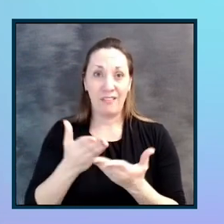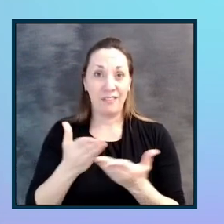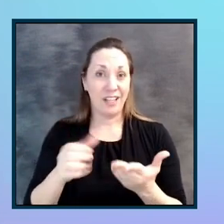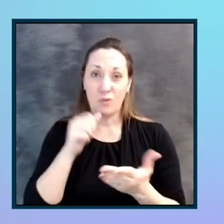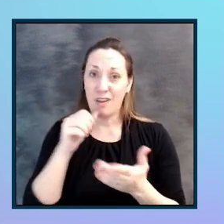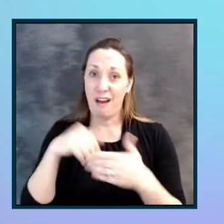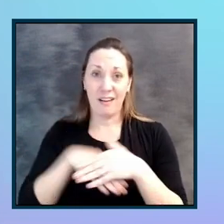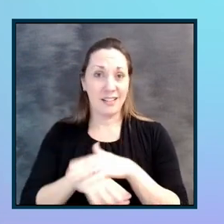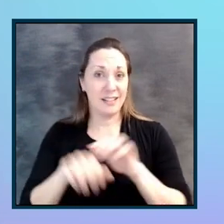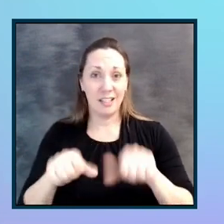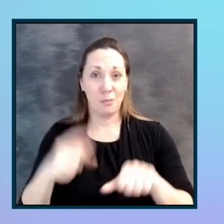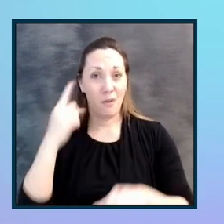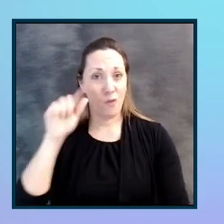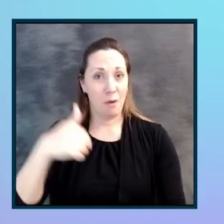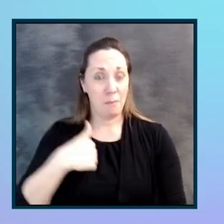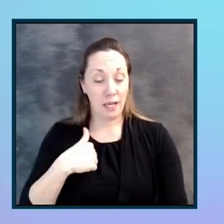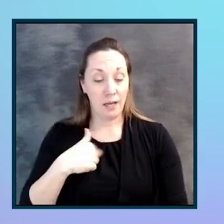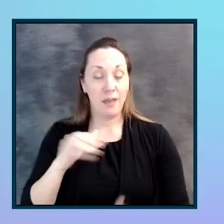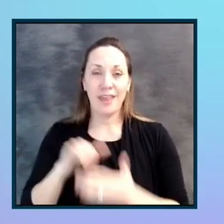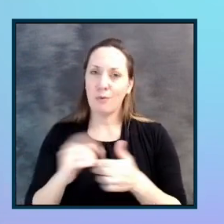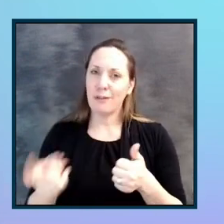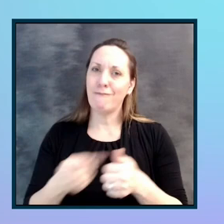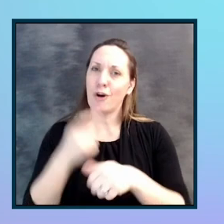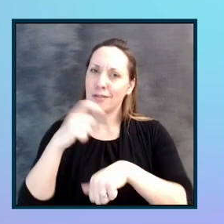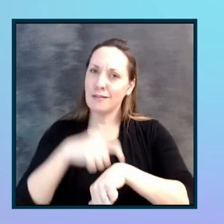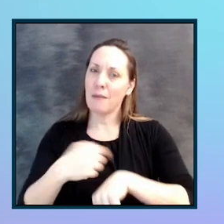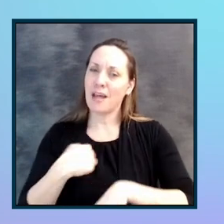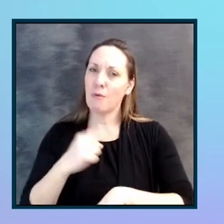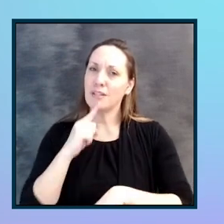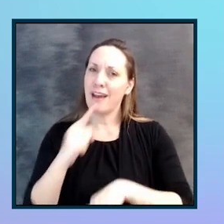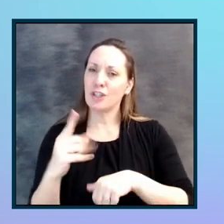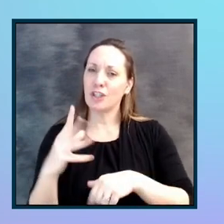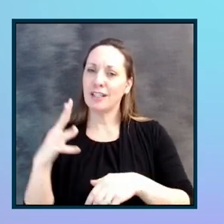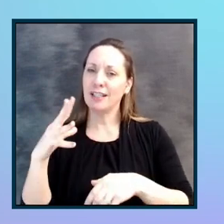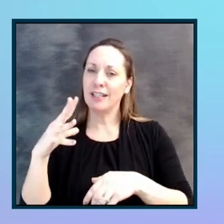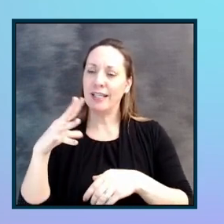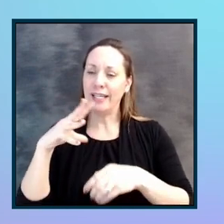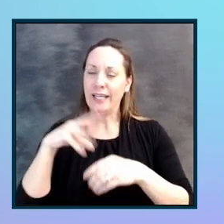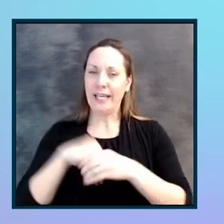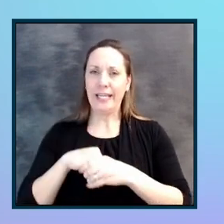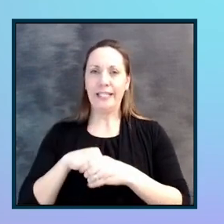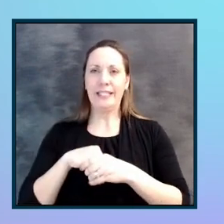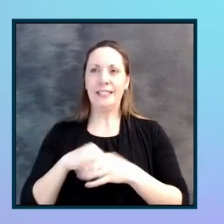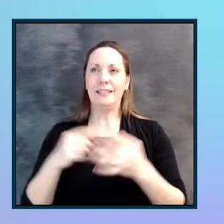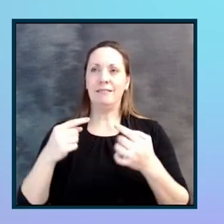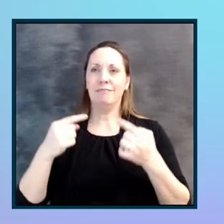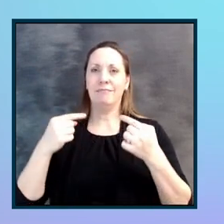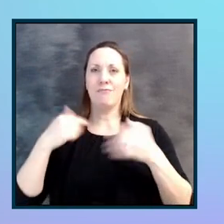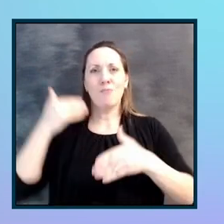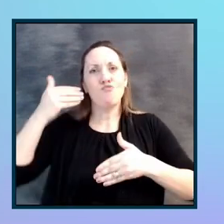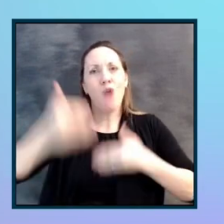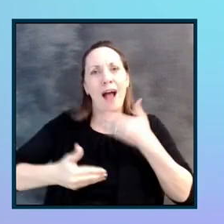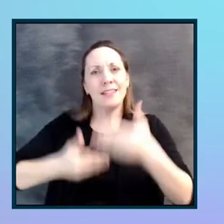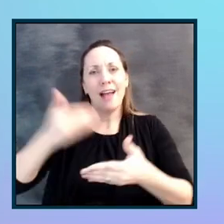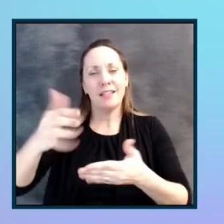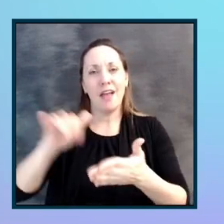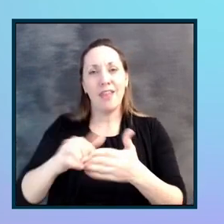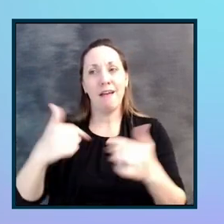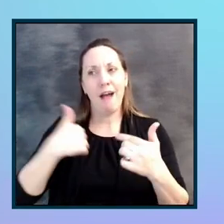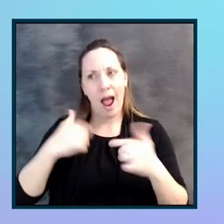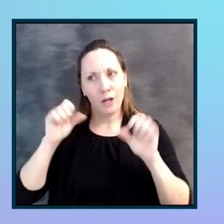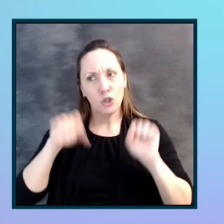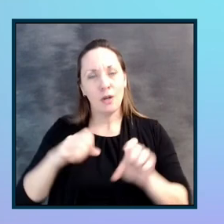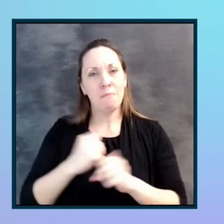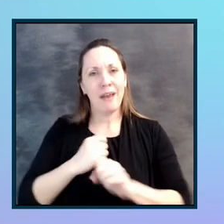to me. And it was the first time that I was actually in a process where I can actually make a difference.